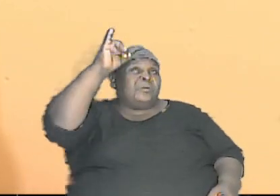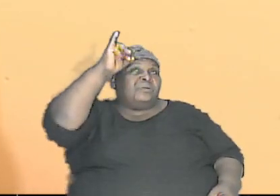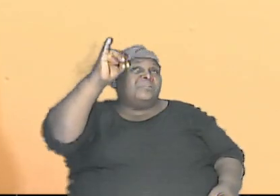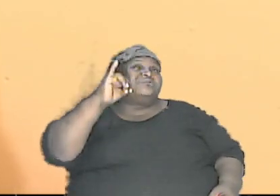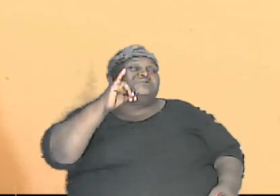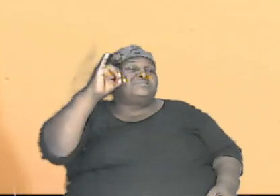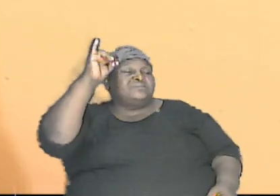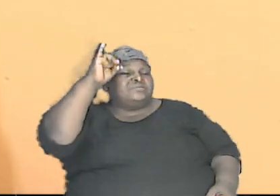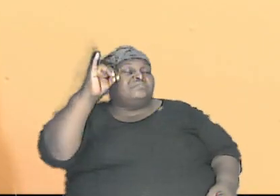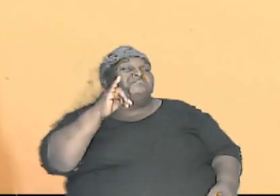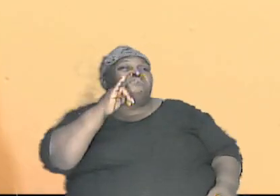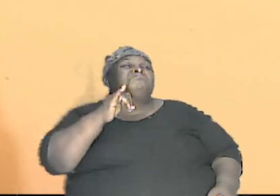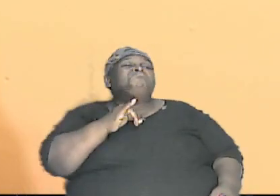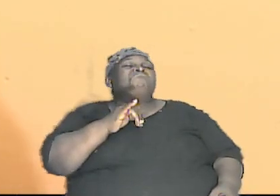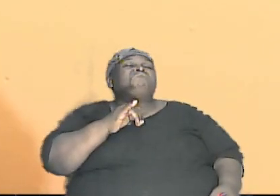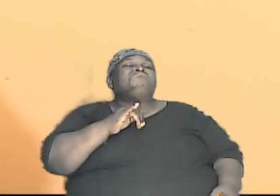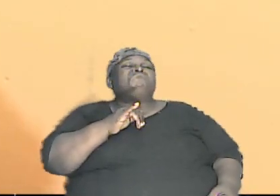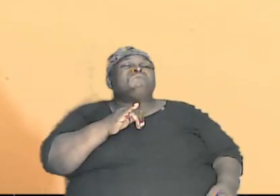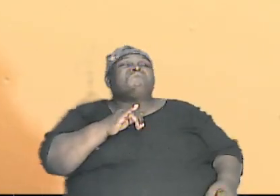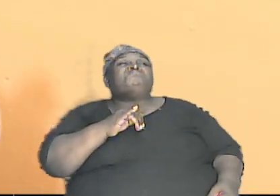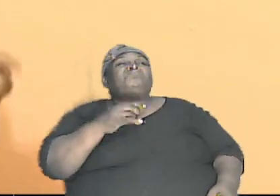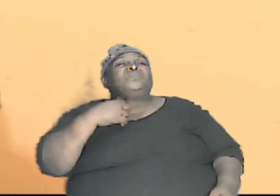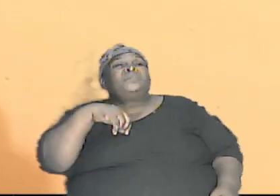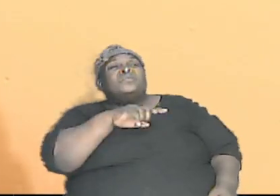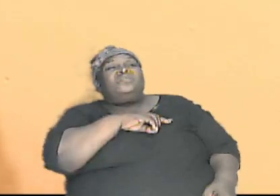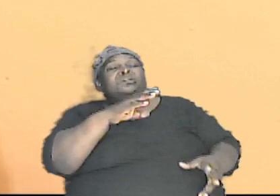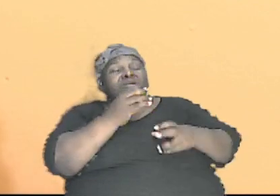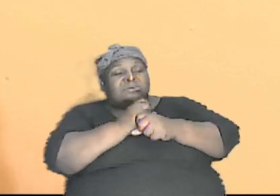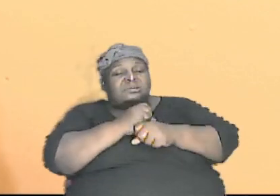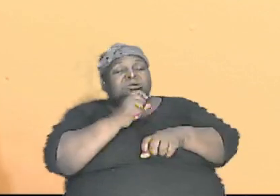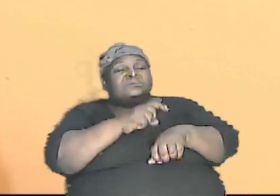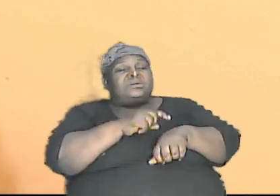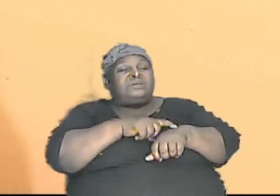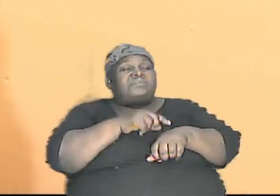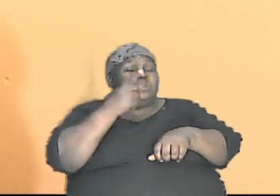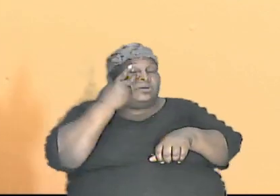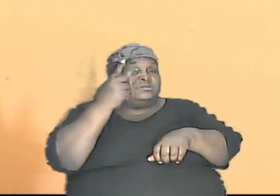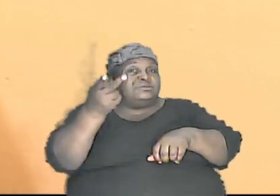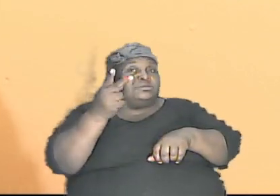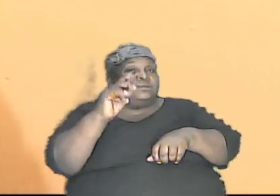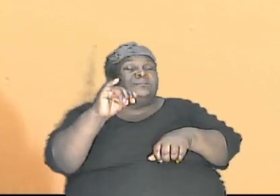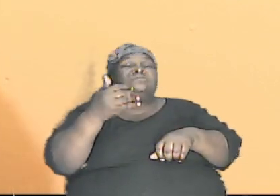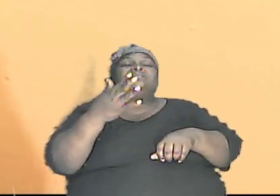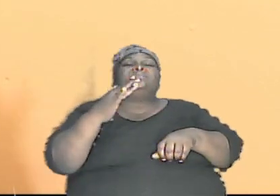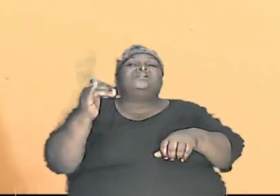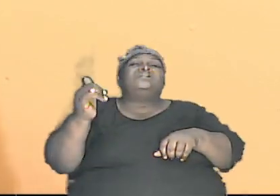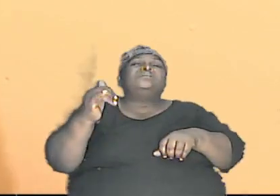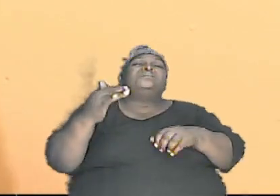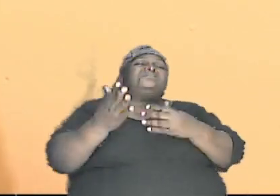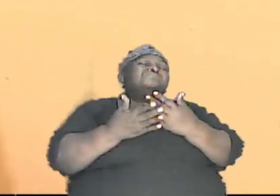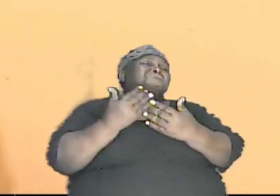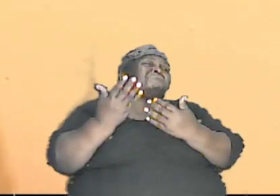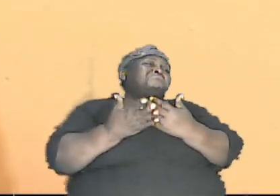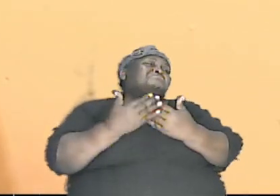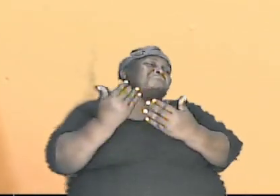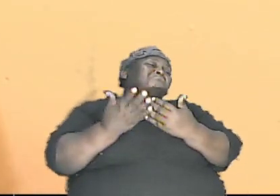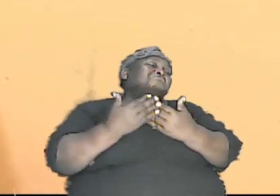our ancestor our common ancestor we will take the time and we will see just by a simple